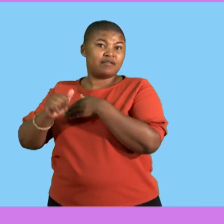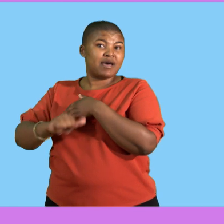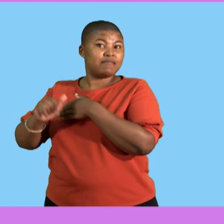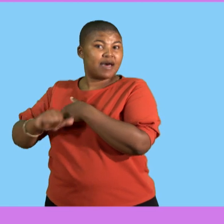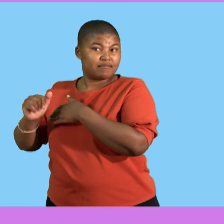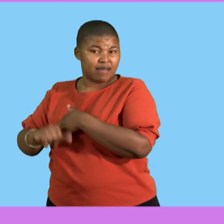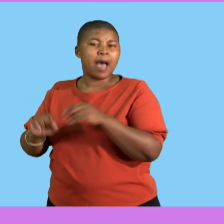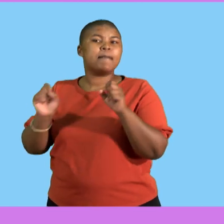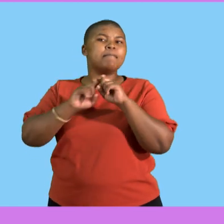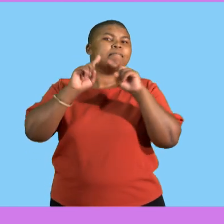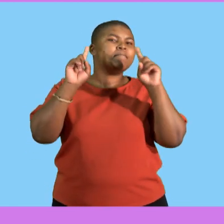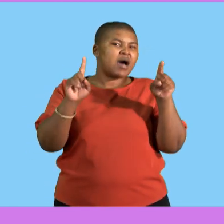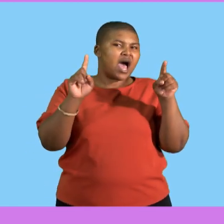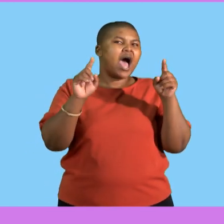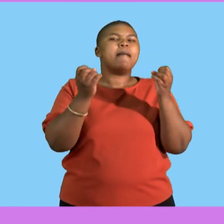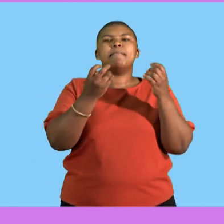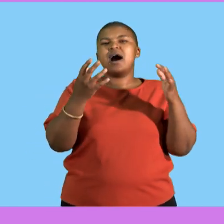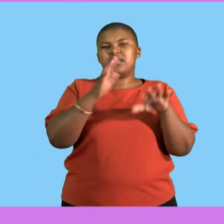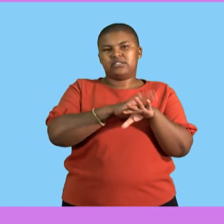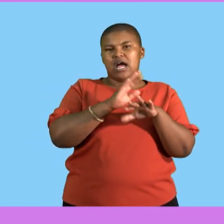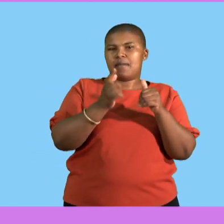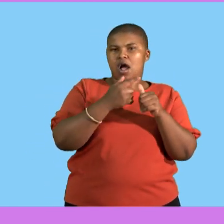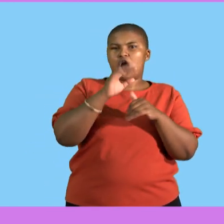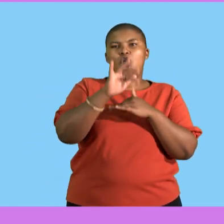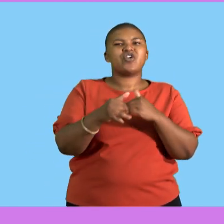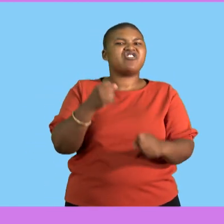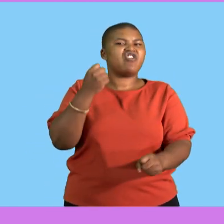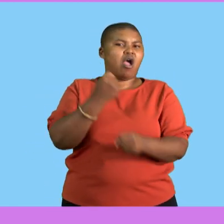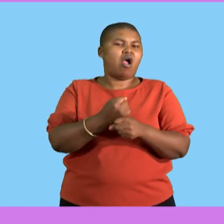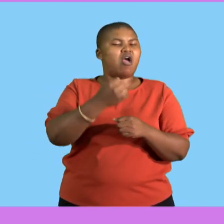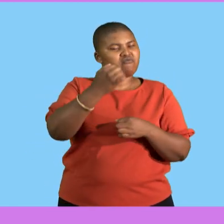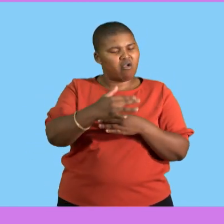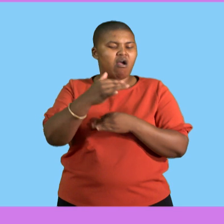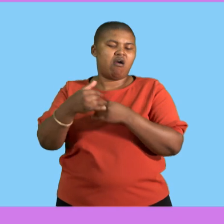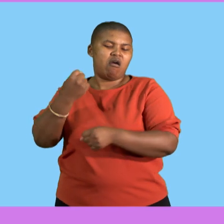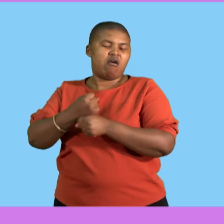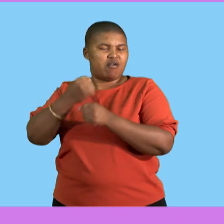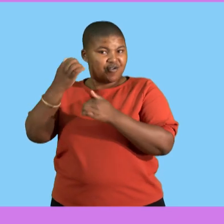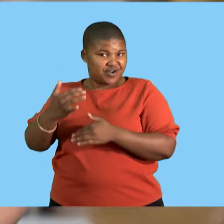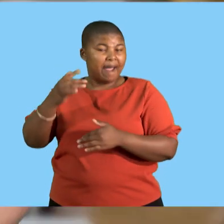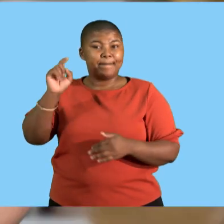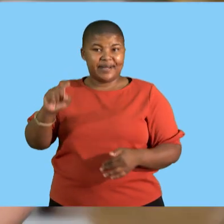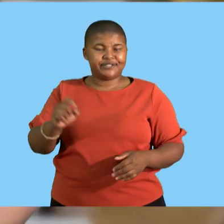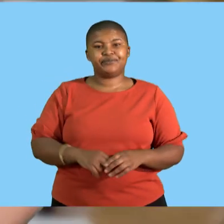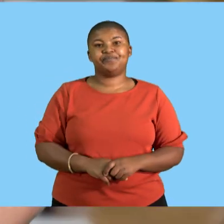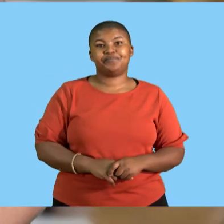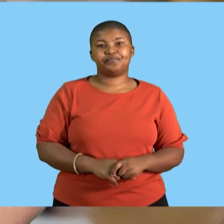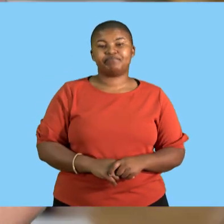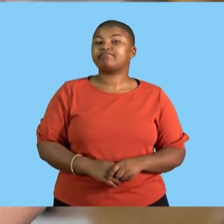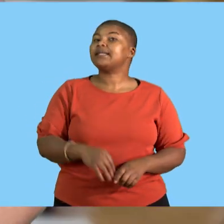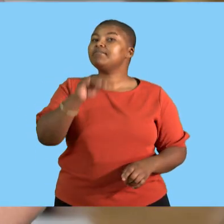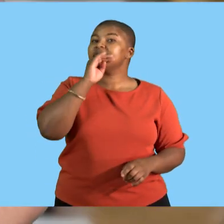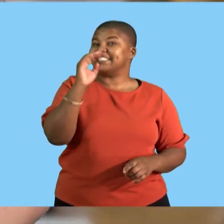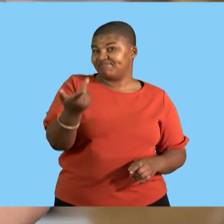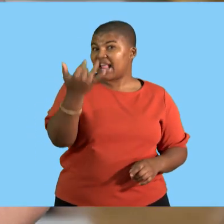is calculated after a year and then compiled annually. Meaning they will have a basket of goods